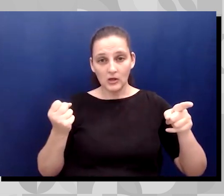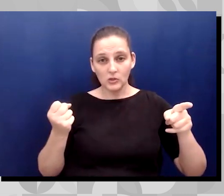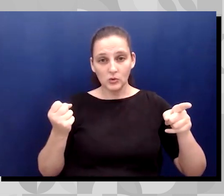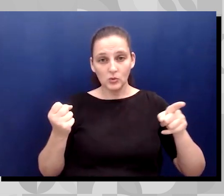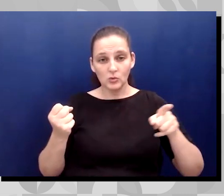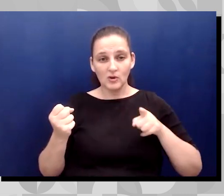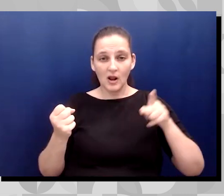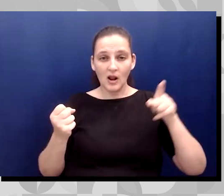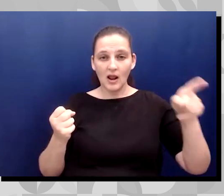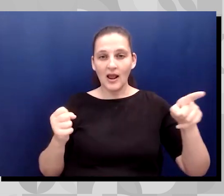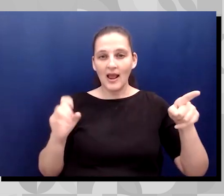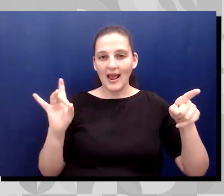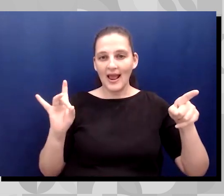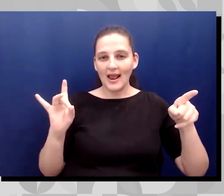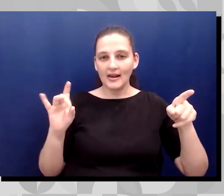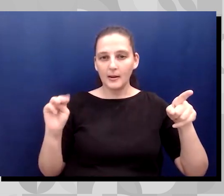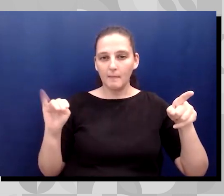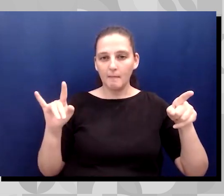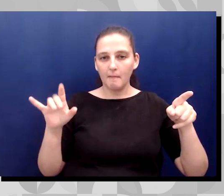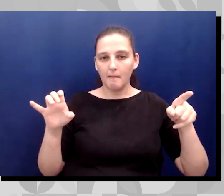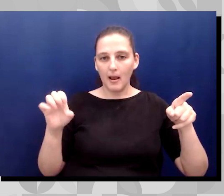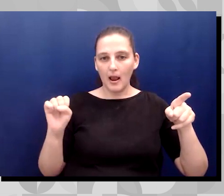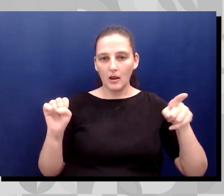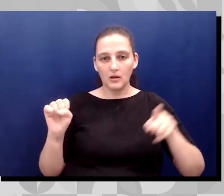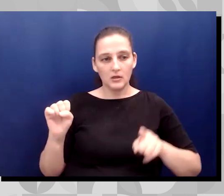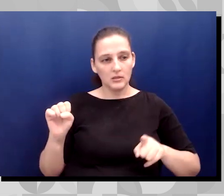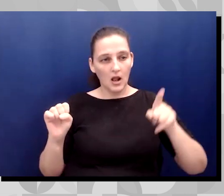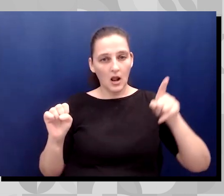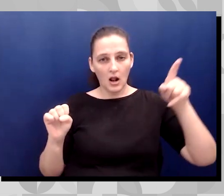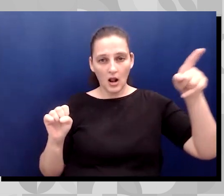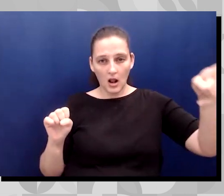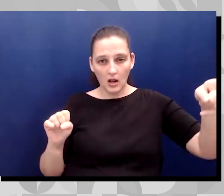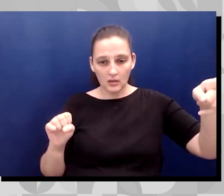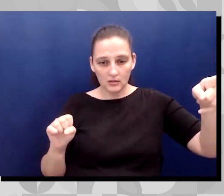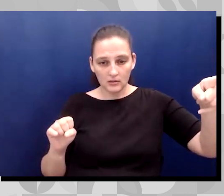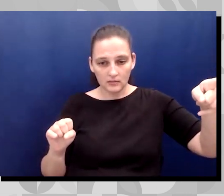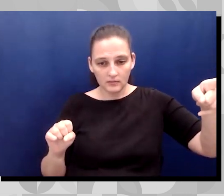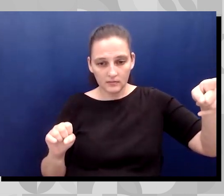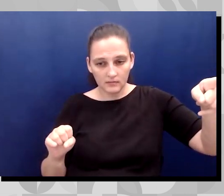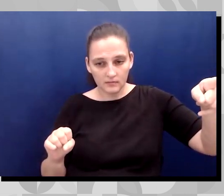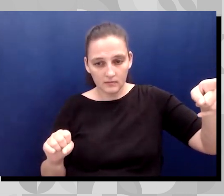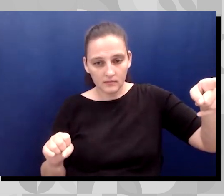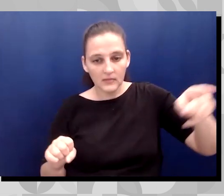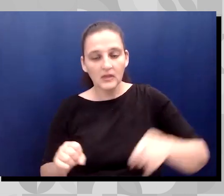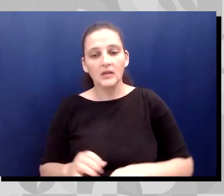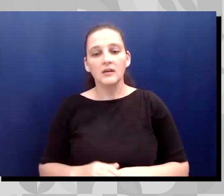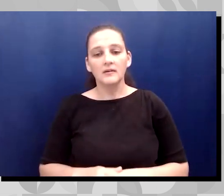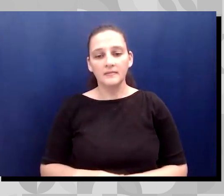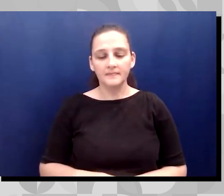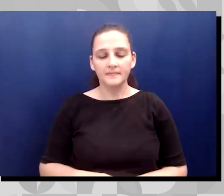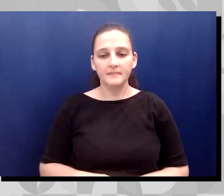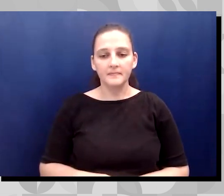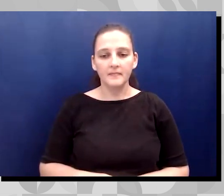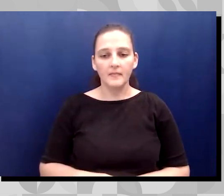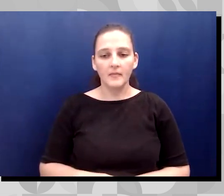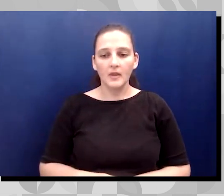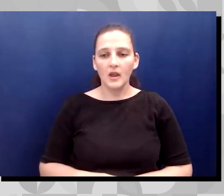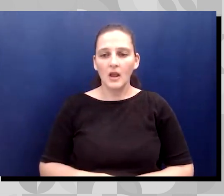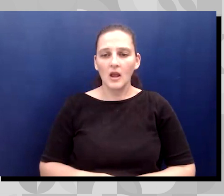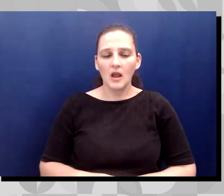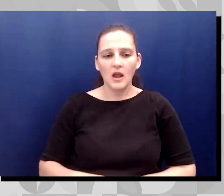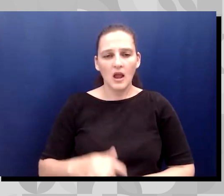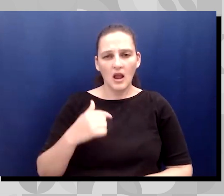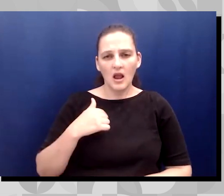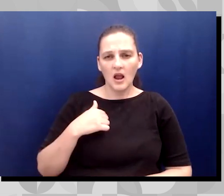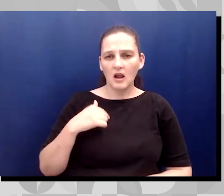my home. This was when I told my parents that